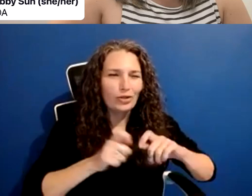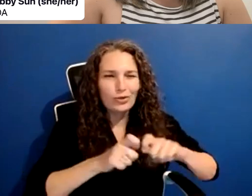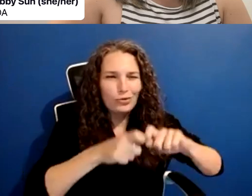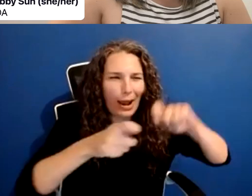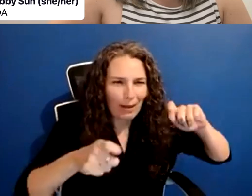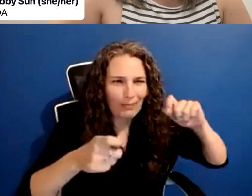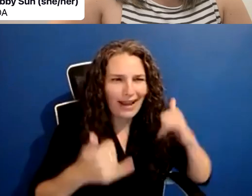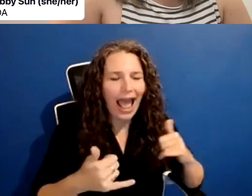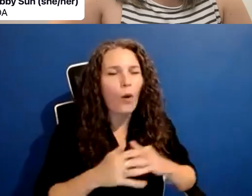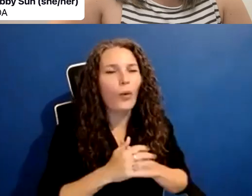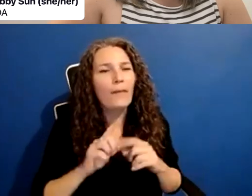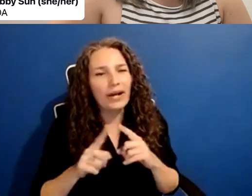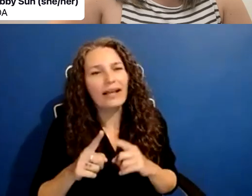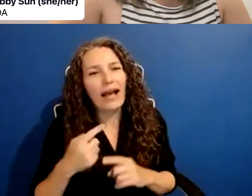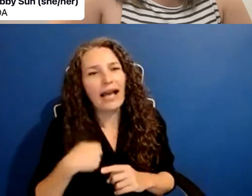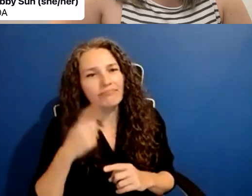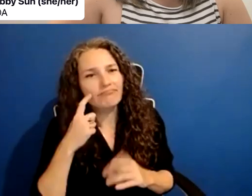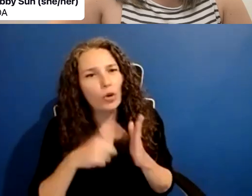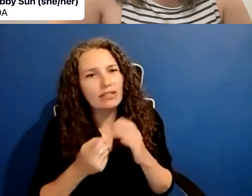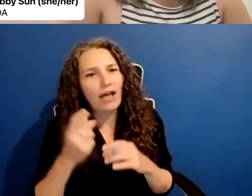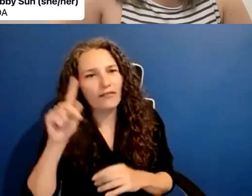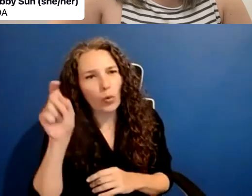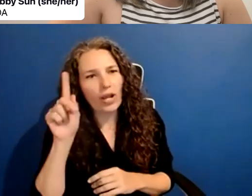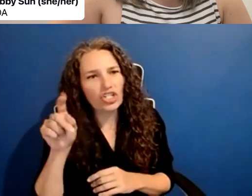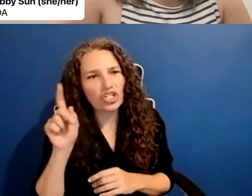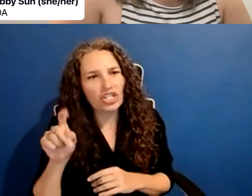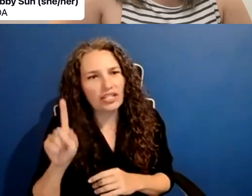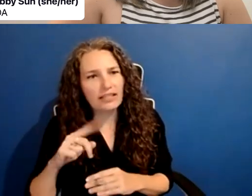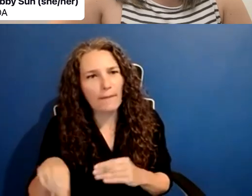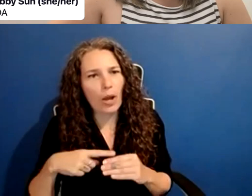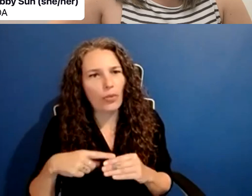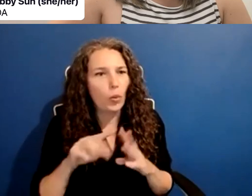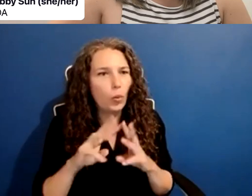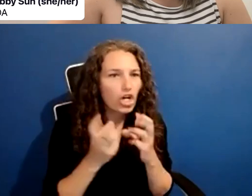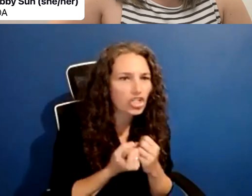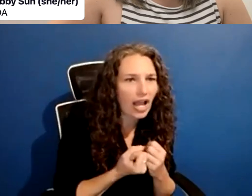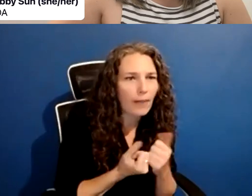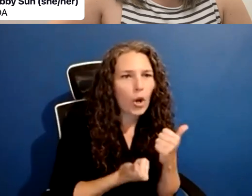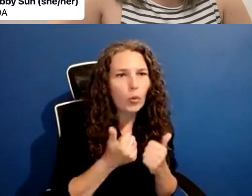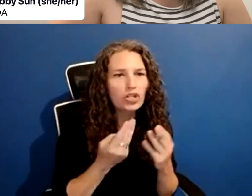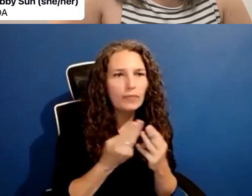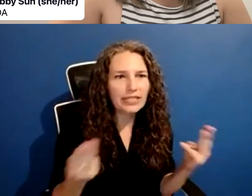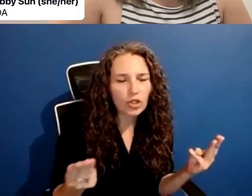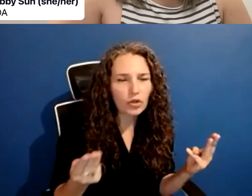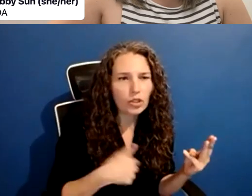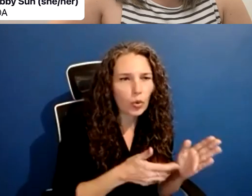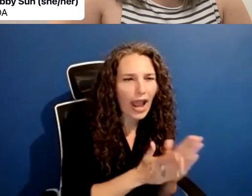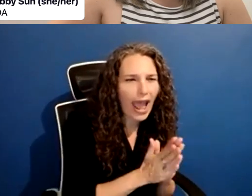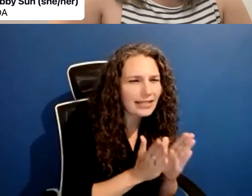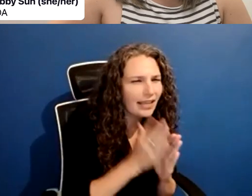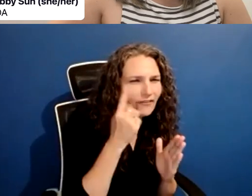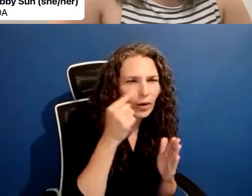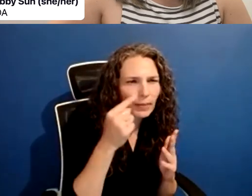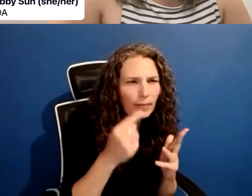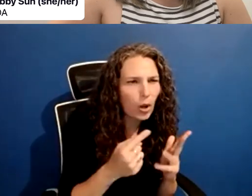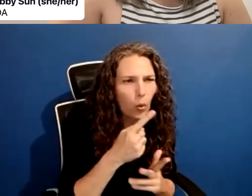workshop and just sort of what materials we're going to ask for, and then what we need to see before the workshop. Um, we're going to sit down